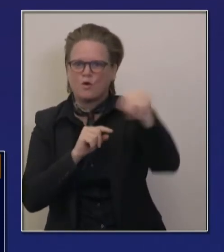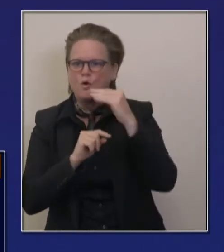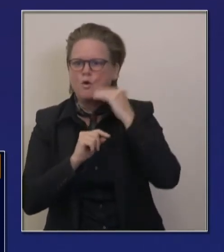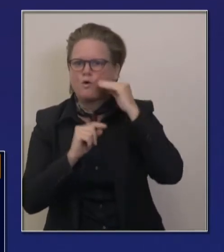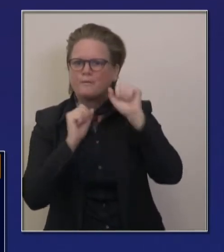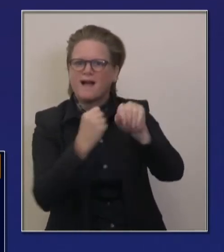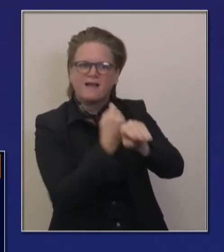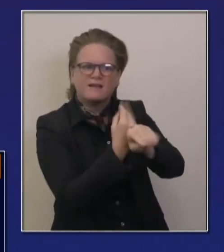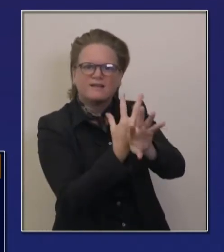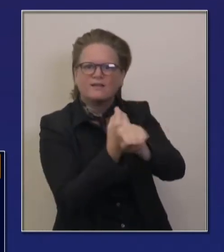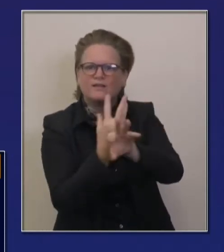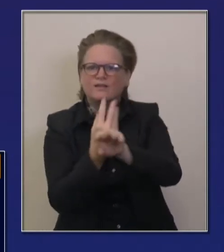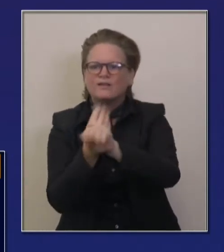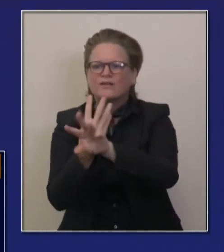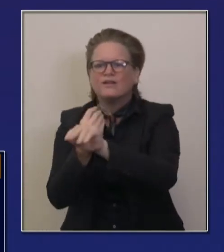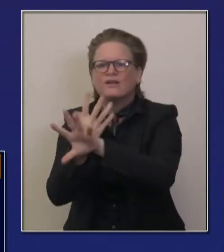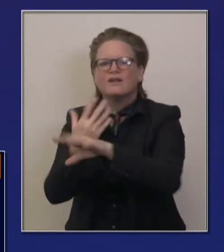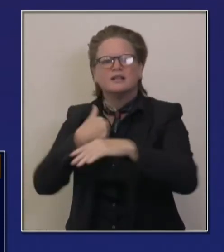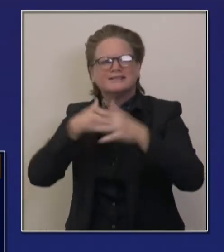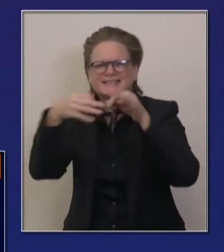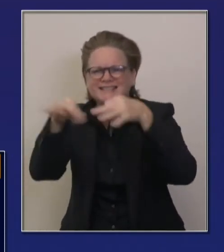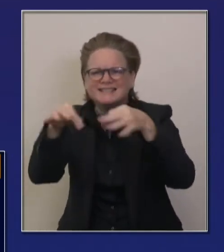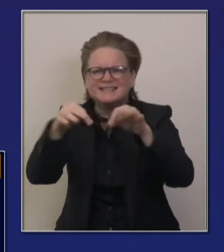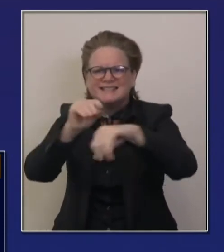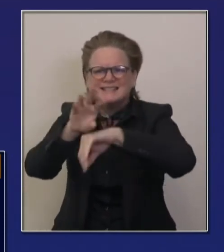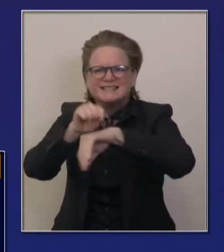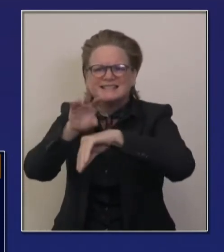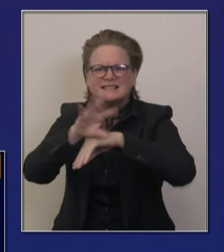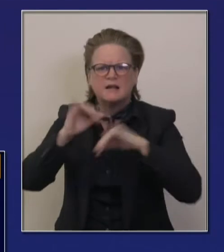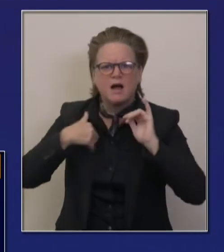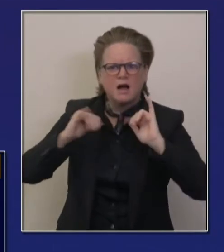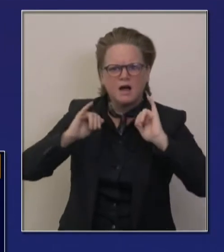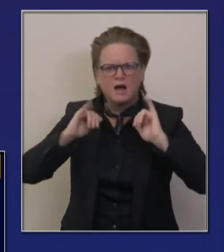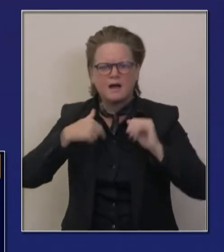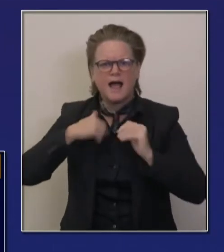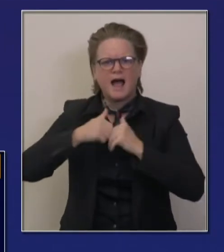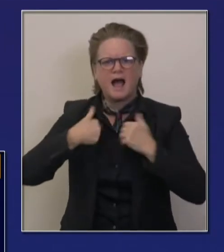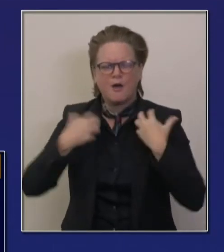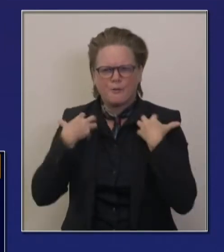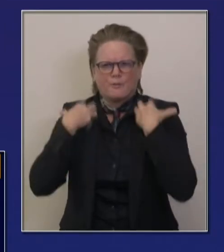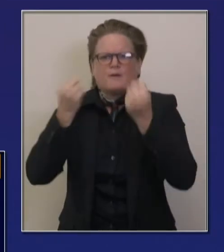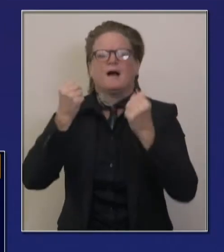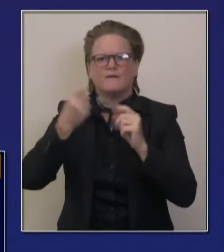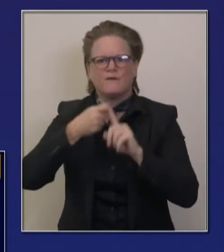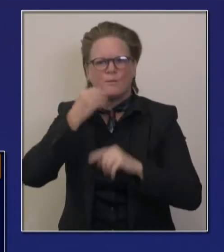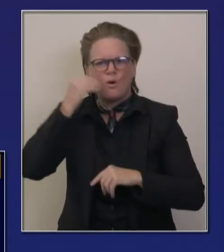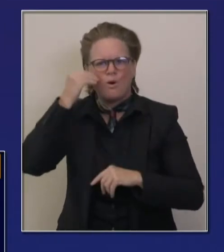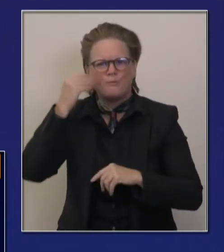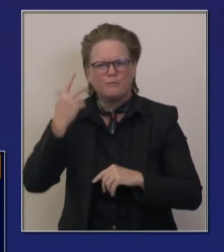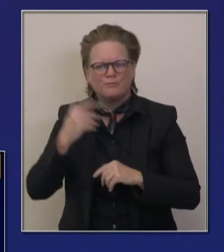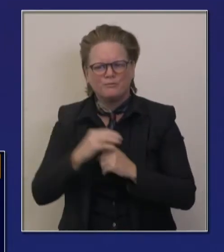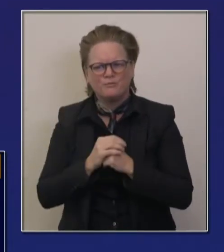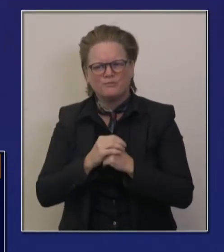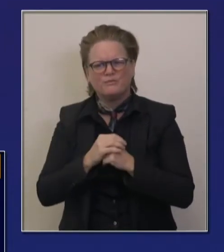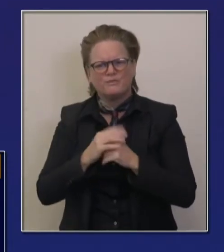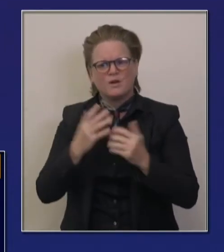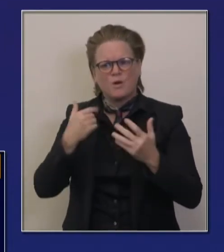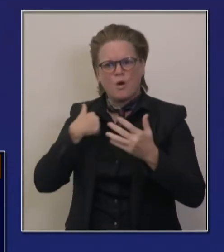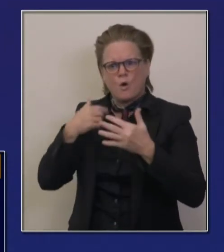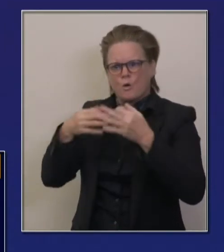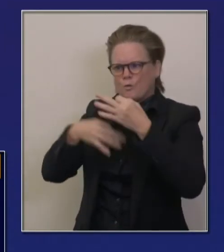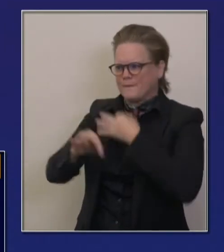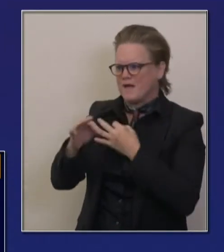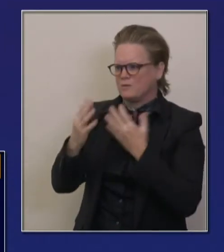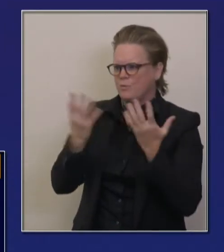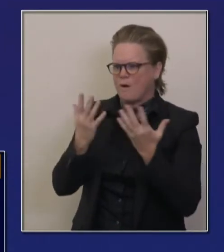advantage us, not a substitute, uh, none of these things for foundational fundamental approaches, uh, with our, with